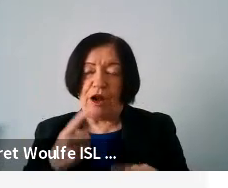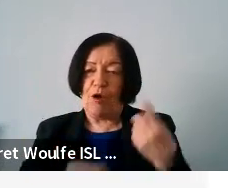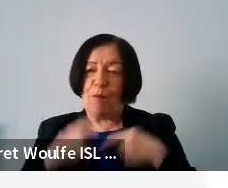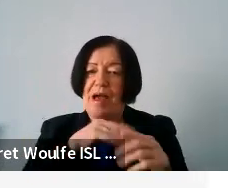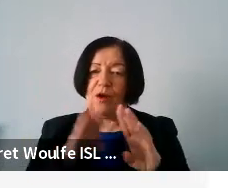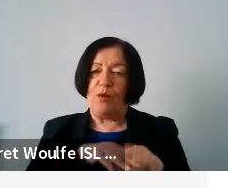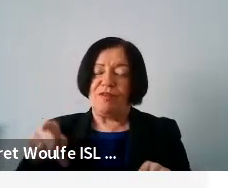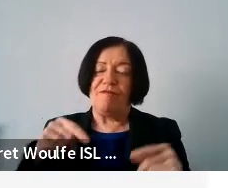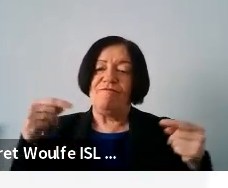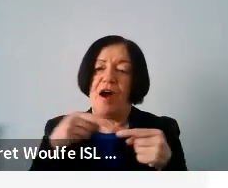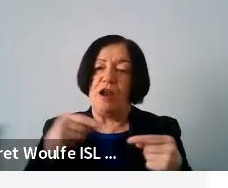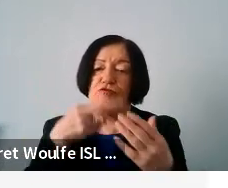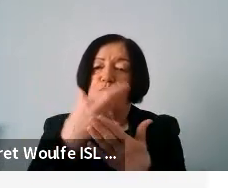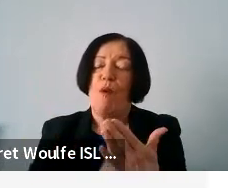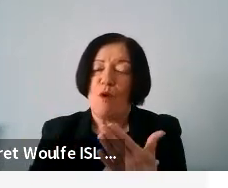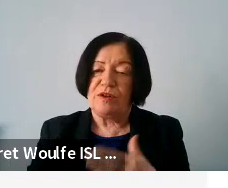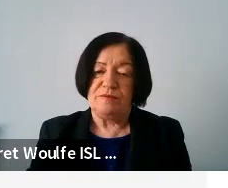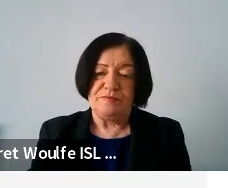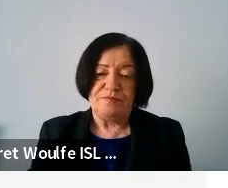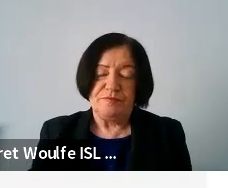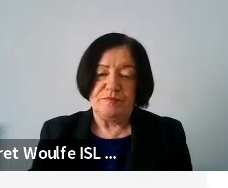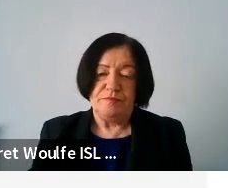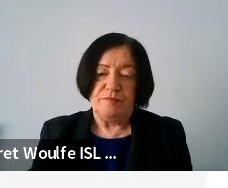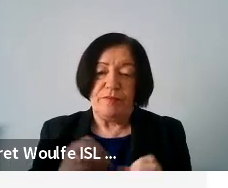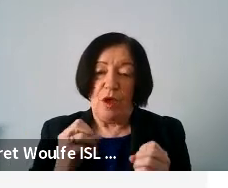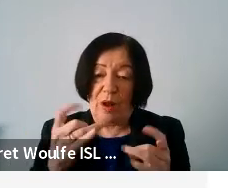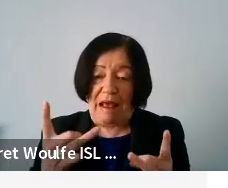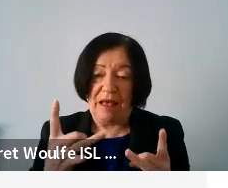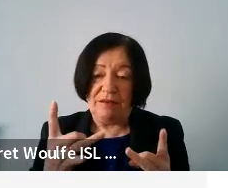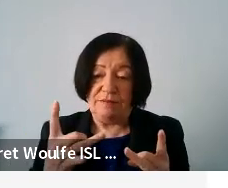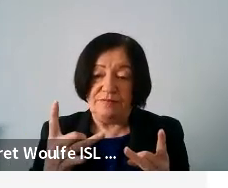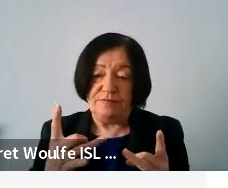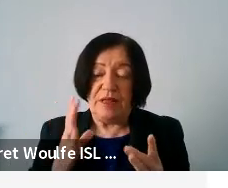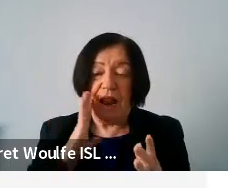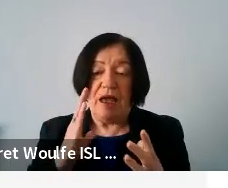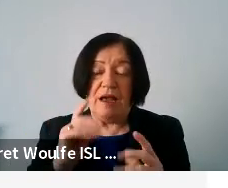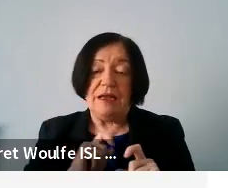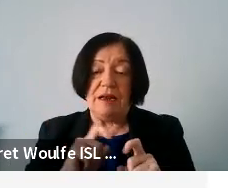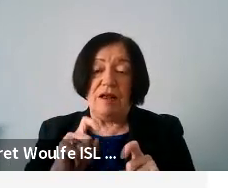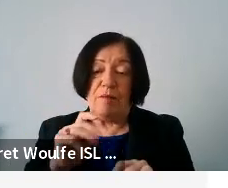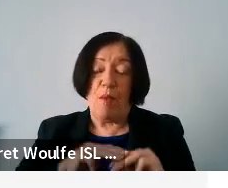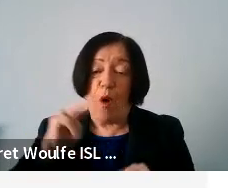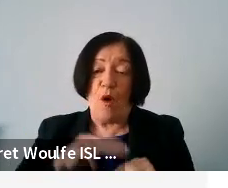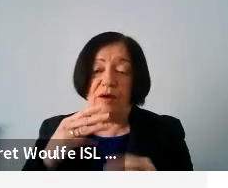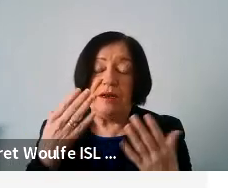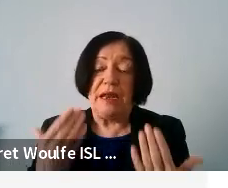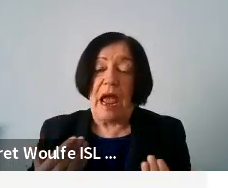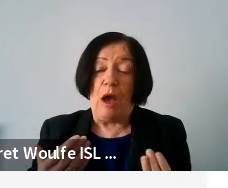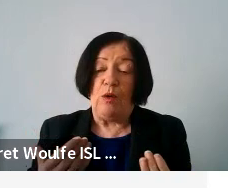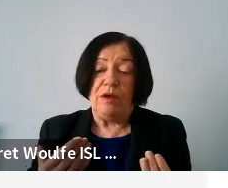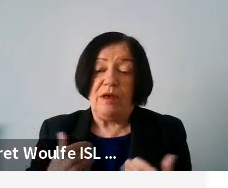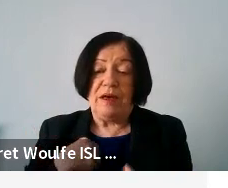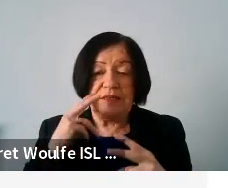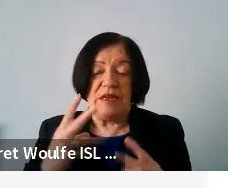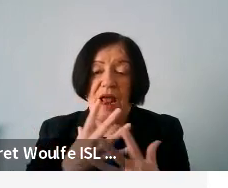you with the final report, of course. Okay. Let's keep it a bit more because now I